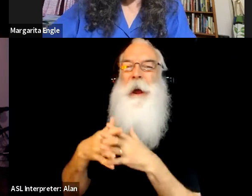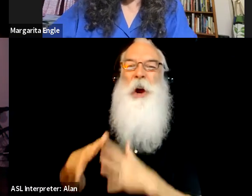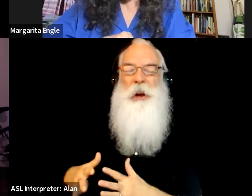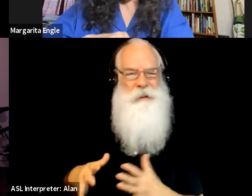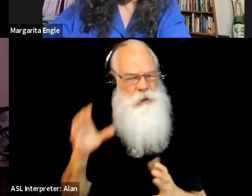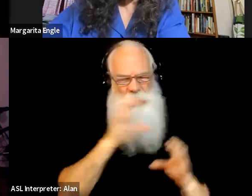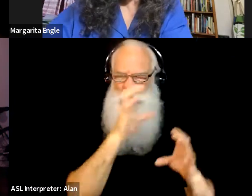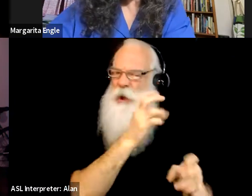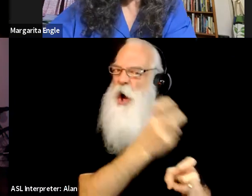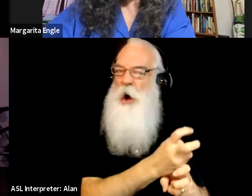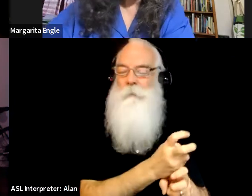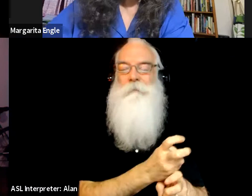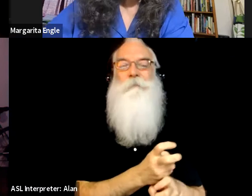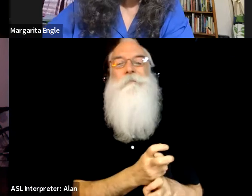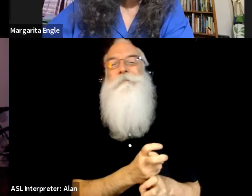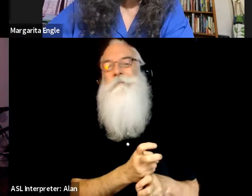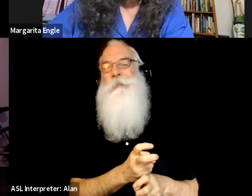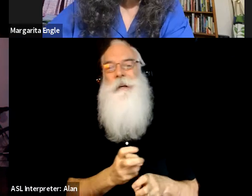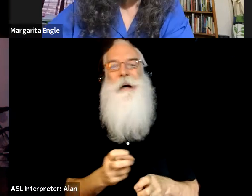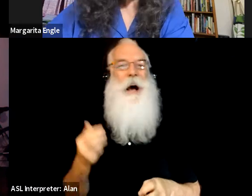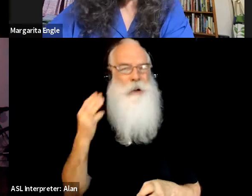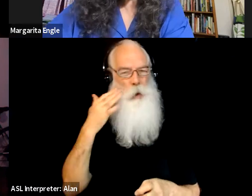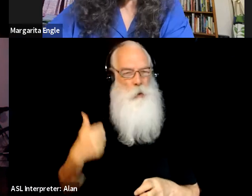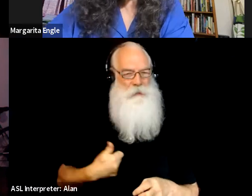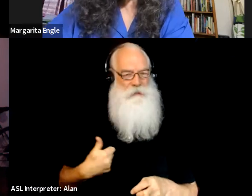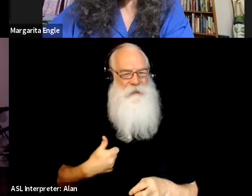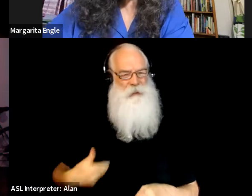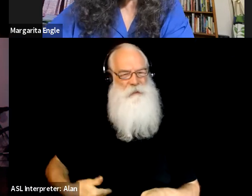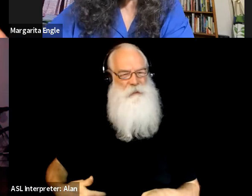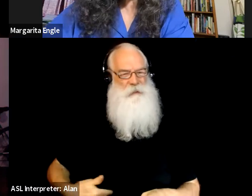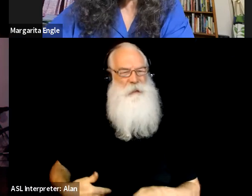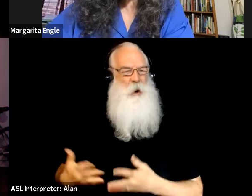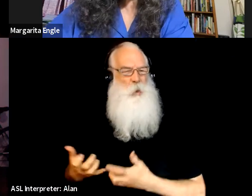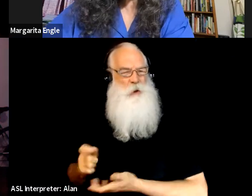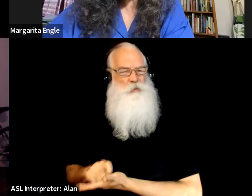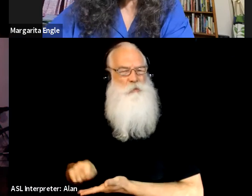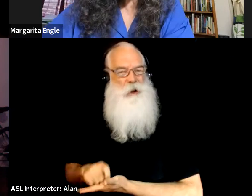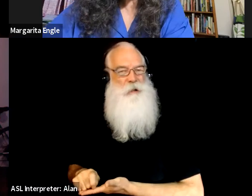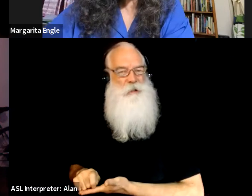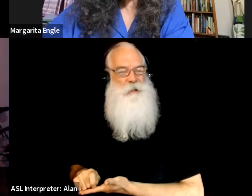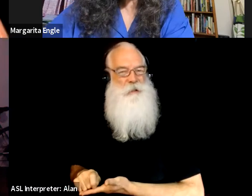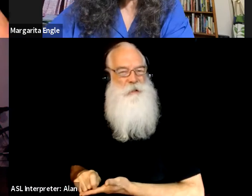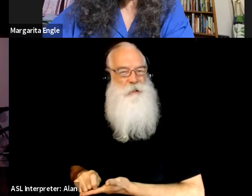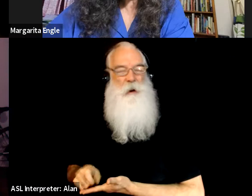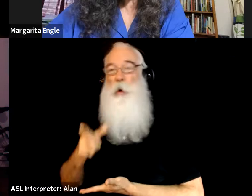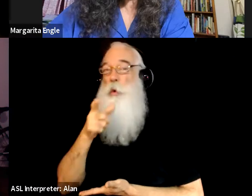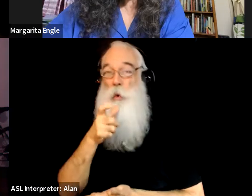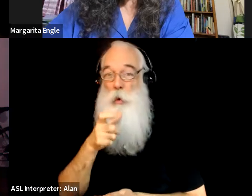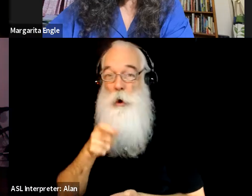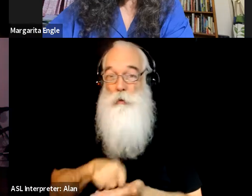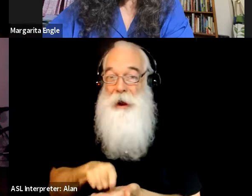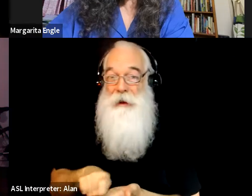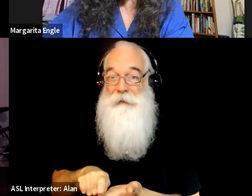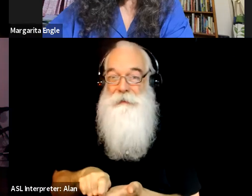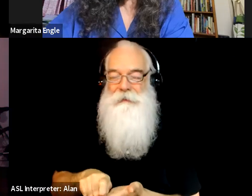writer and slowly I felt the calling to be a writer for children. And so my immediate audience is always going to be the Mexican American